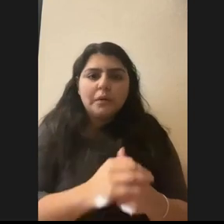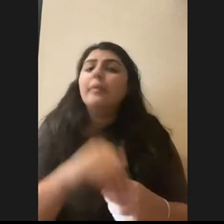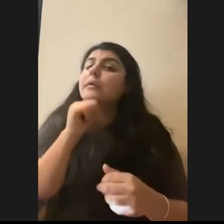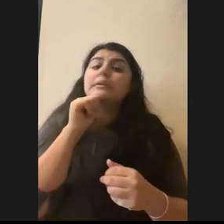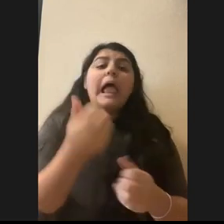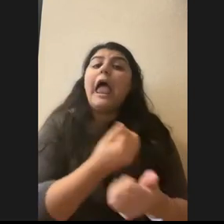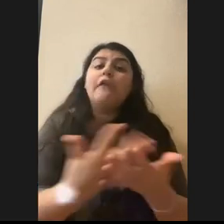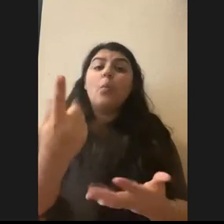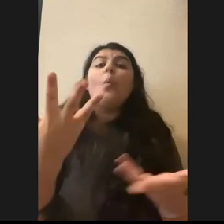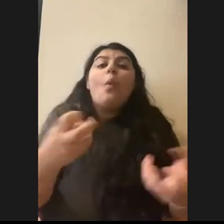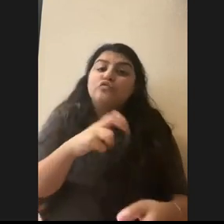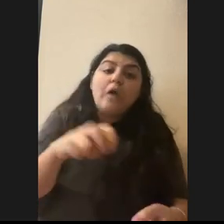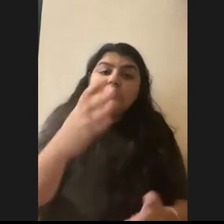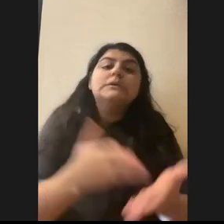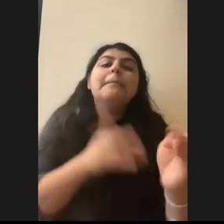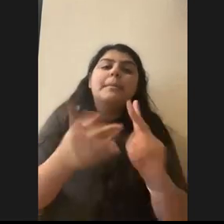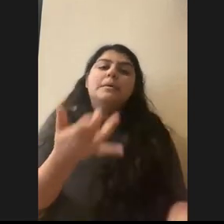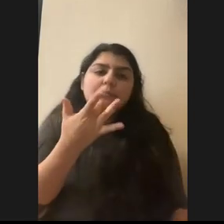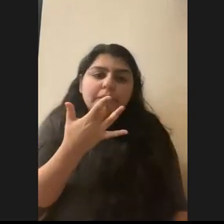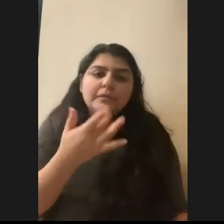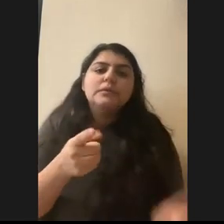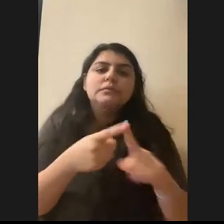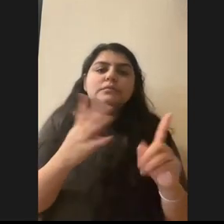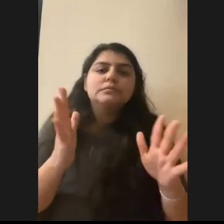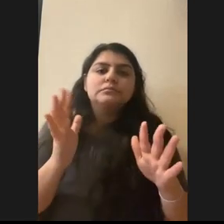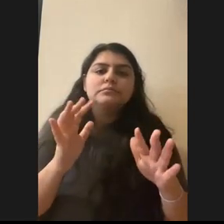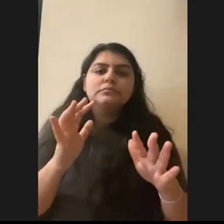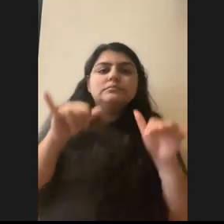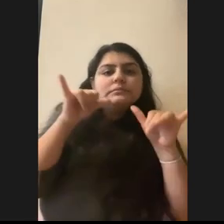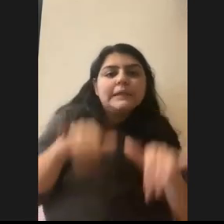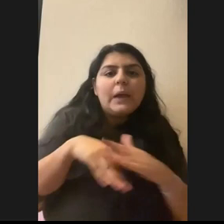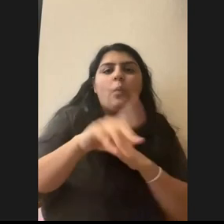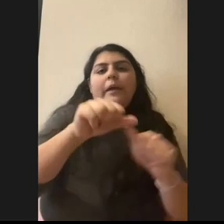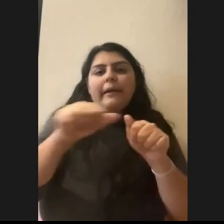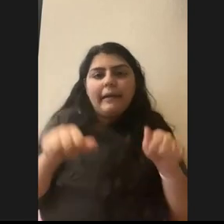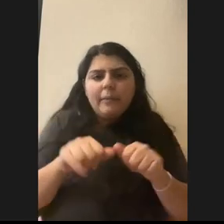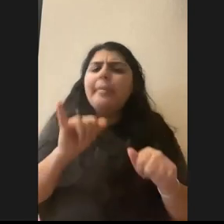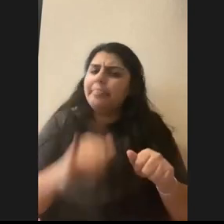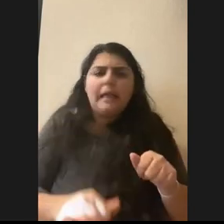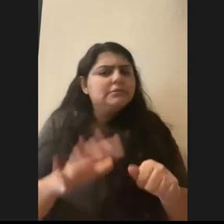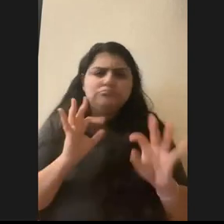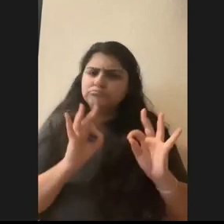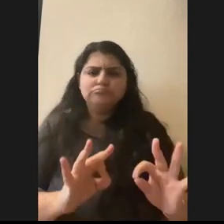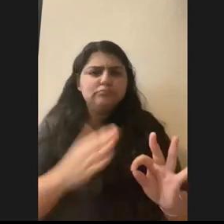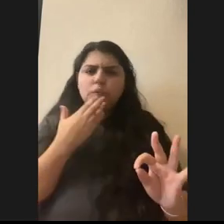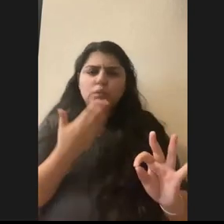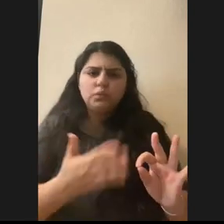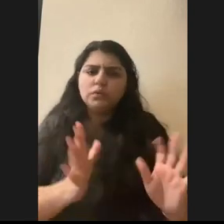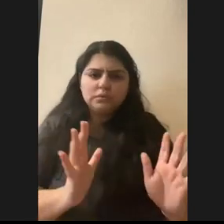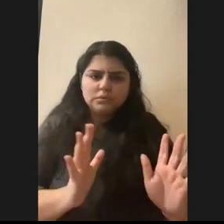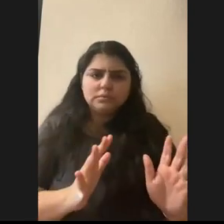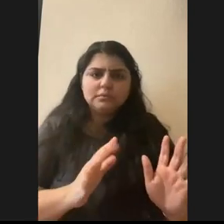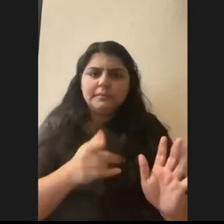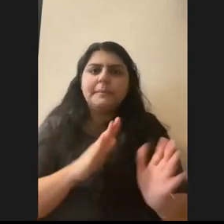wants to travel in this field. Some people will want to, um, stay in one area and that's perfectly good too. You can become really,